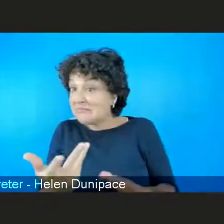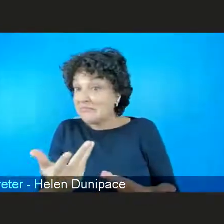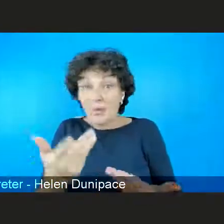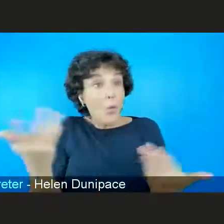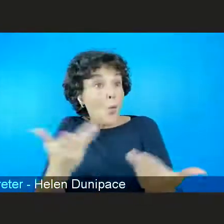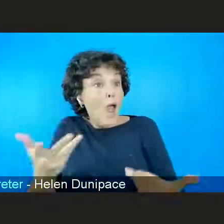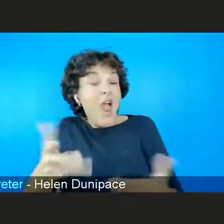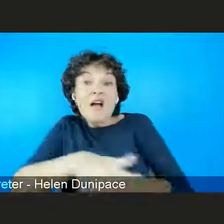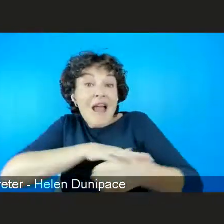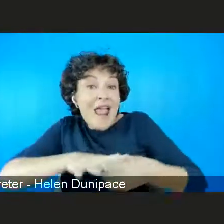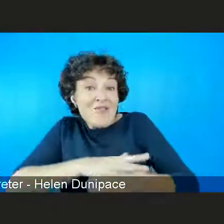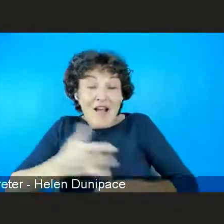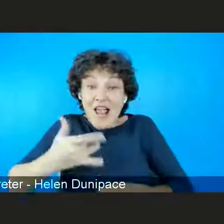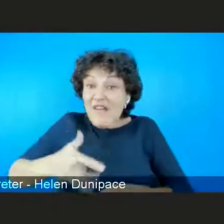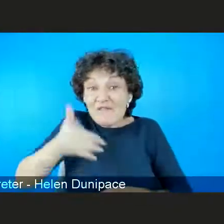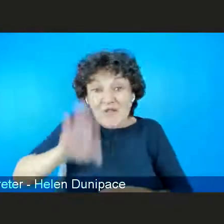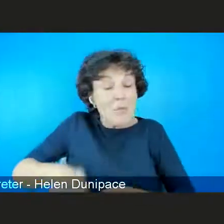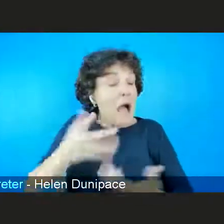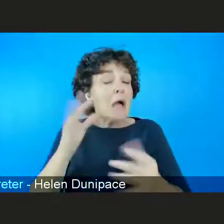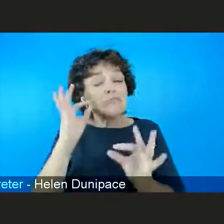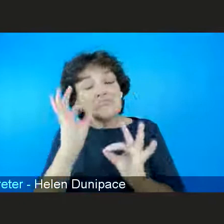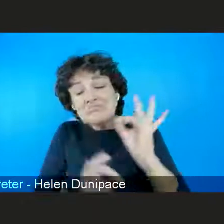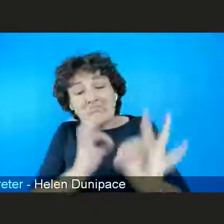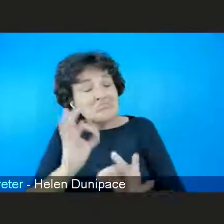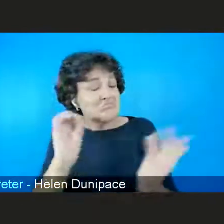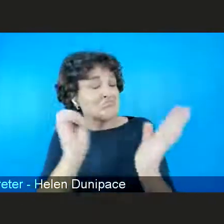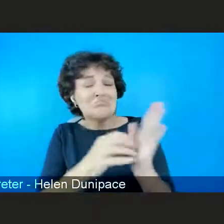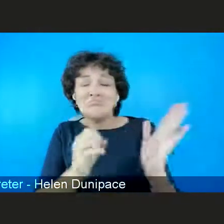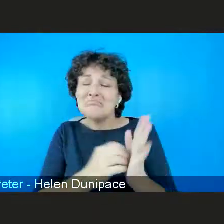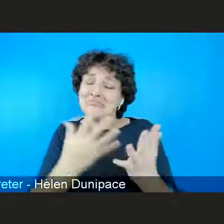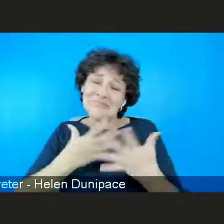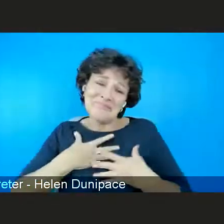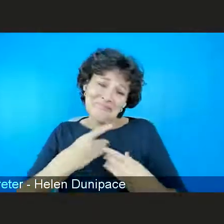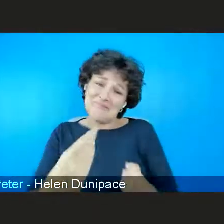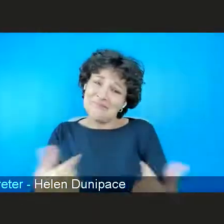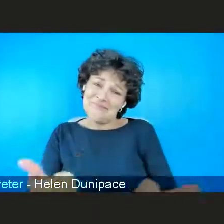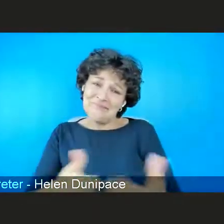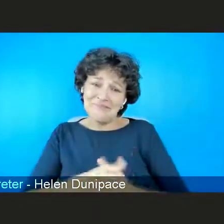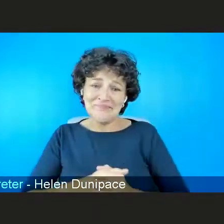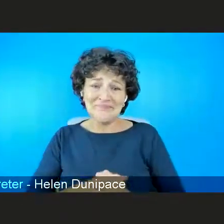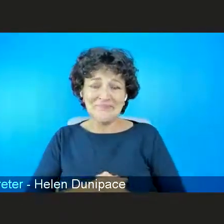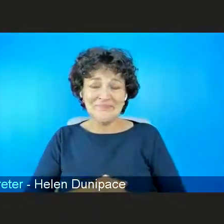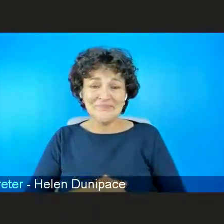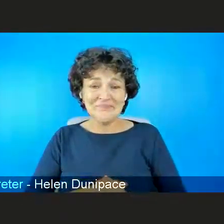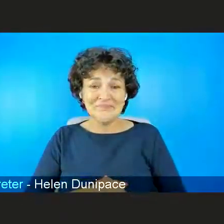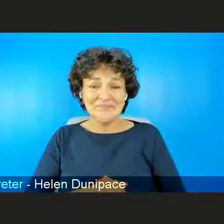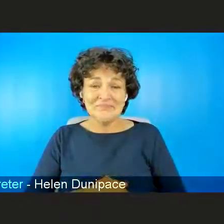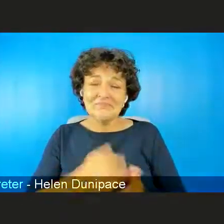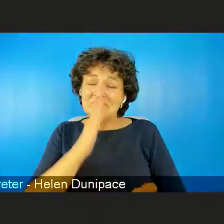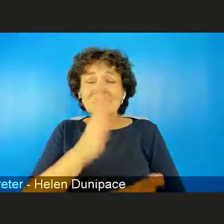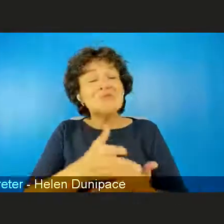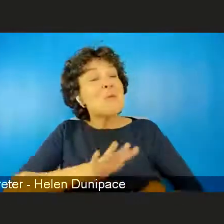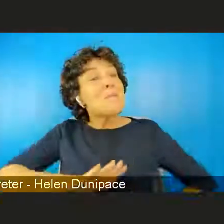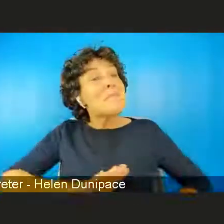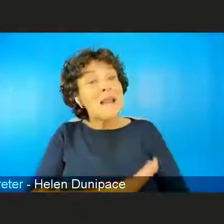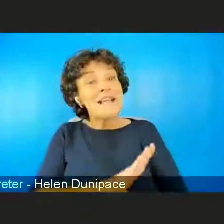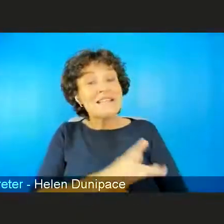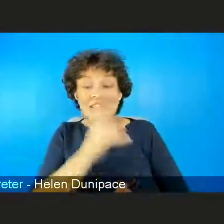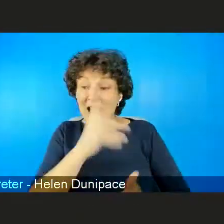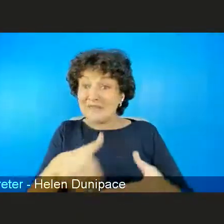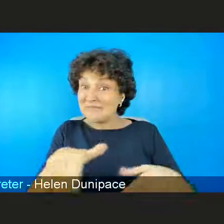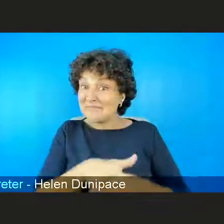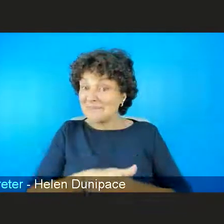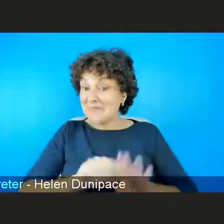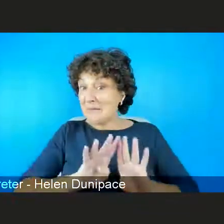location and pose any questions you would like the panel to respond to. I'm very pleased to be joined by our panelists.